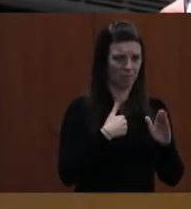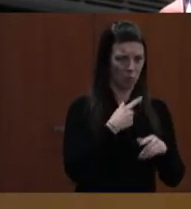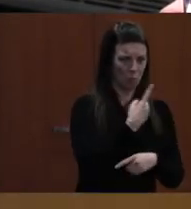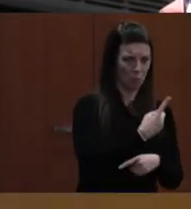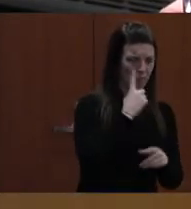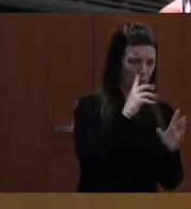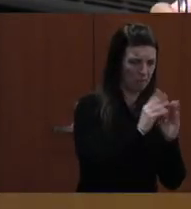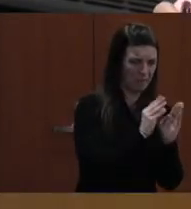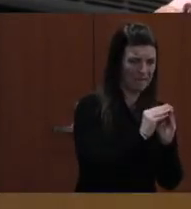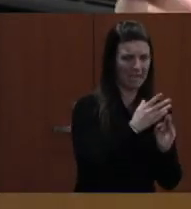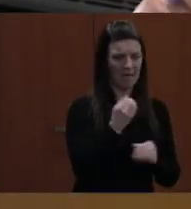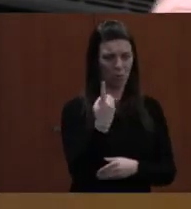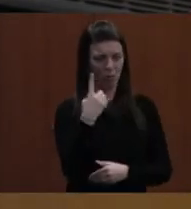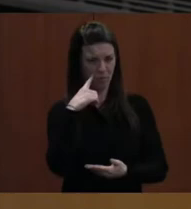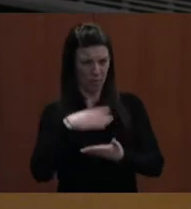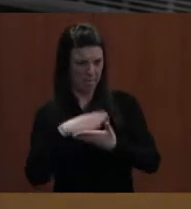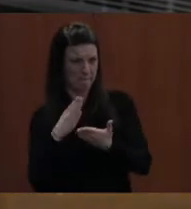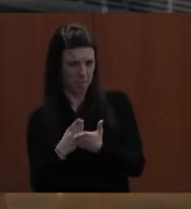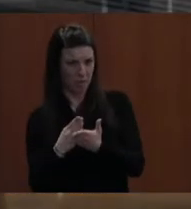That is correct. Okay.